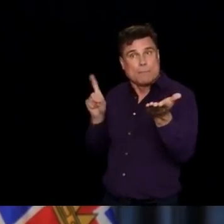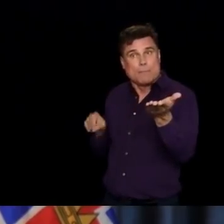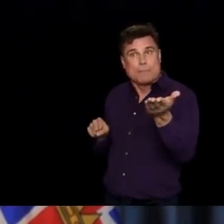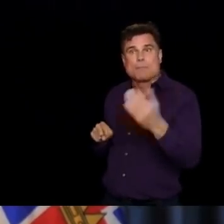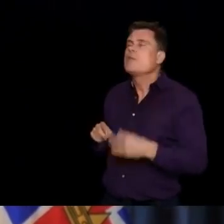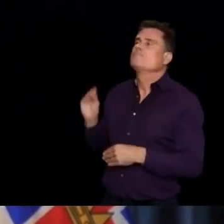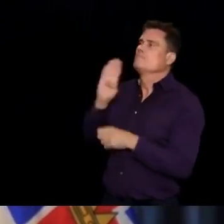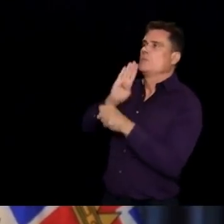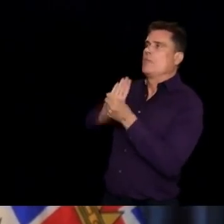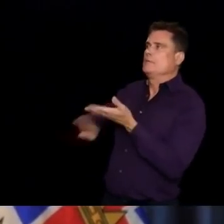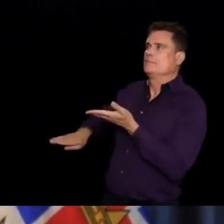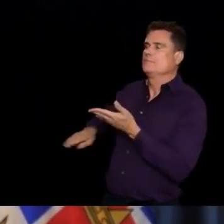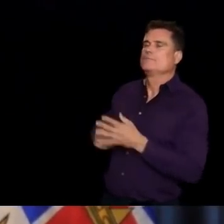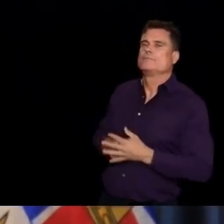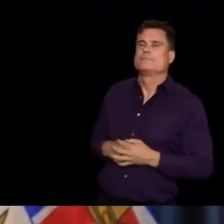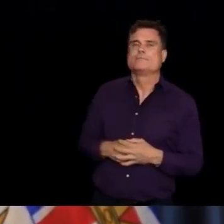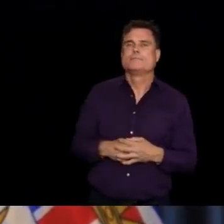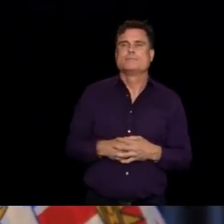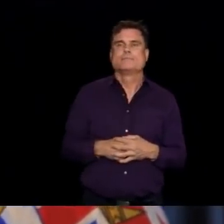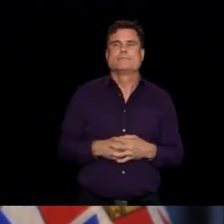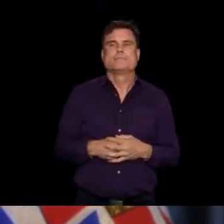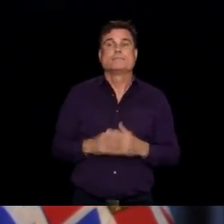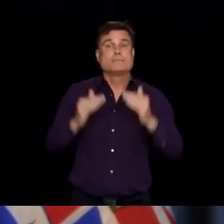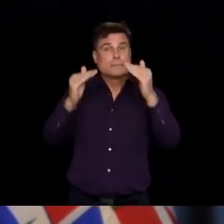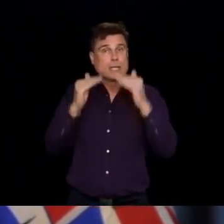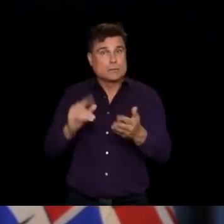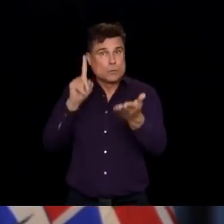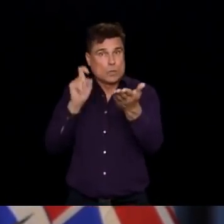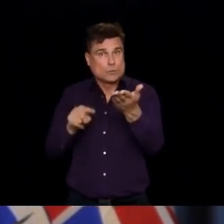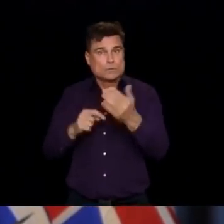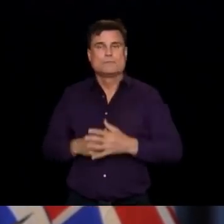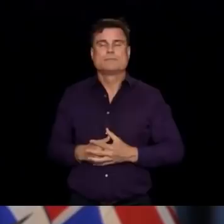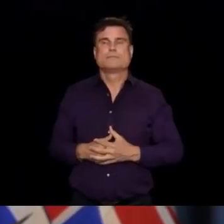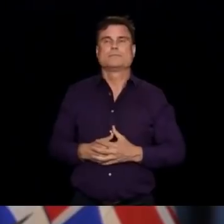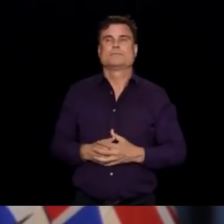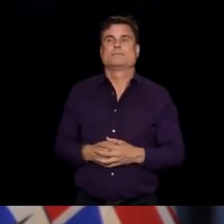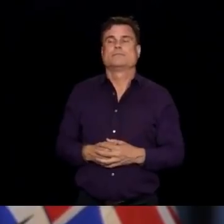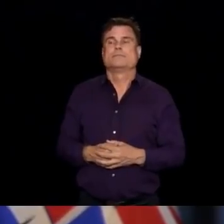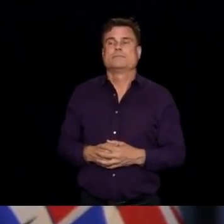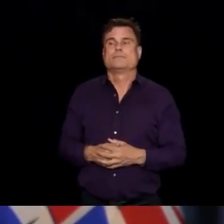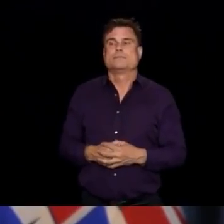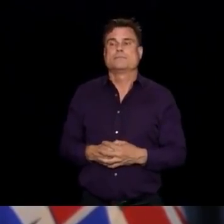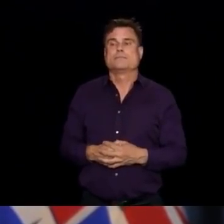That was it, thank you. Thank you. Sorry, next question is from Martello Bernardo, news 1130.